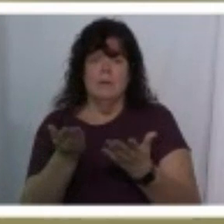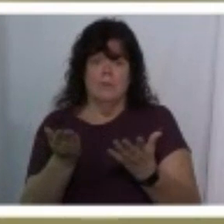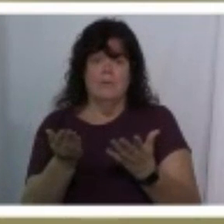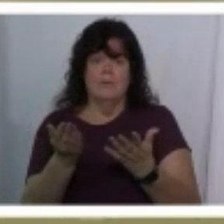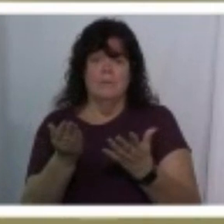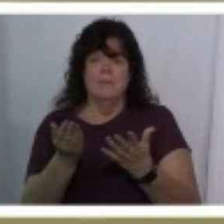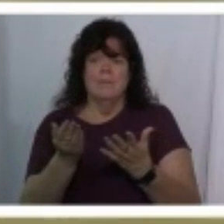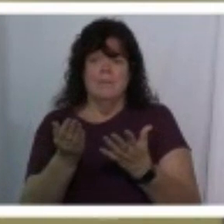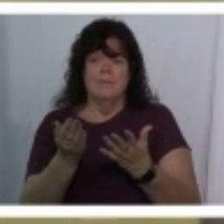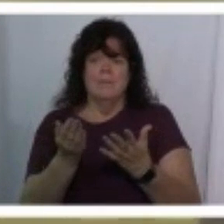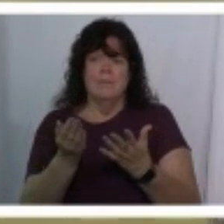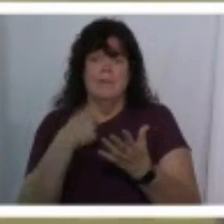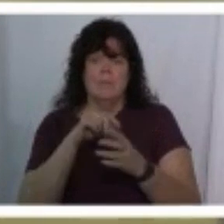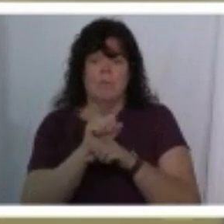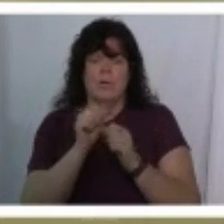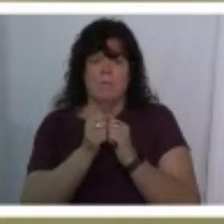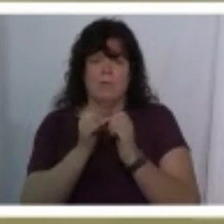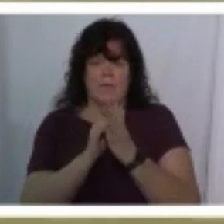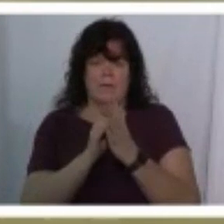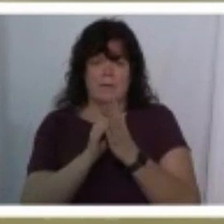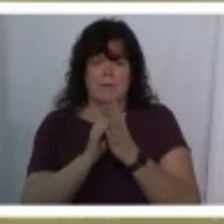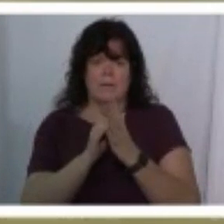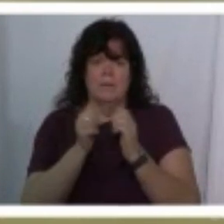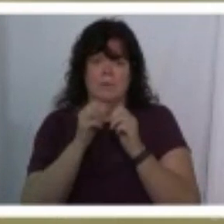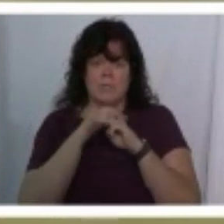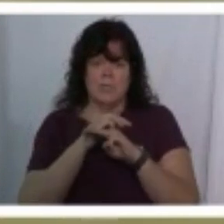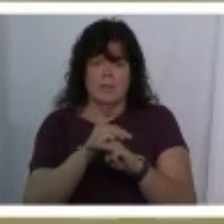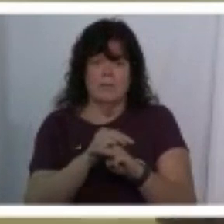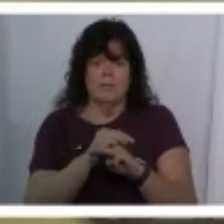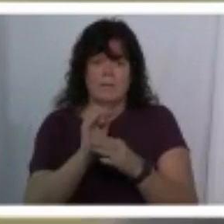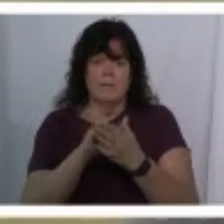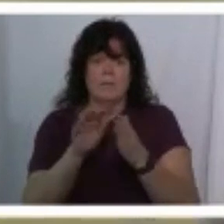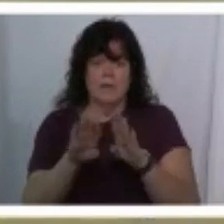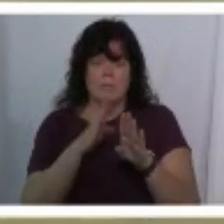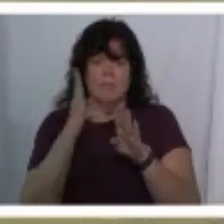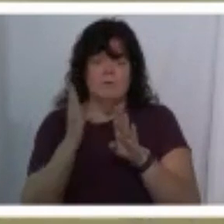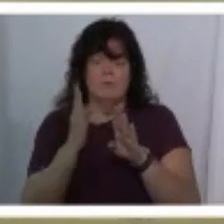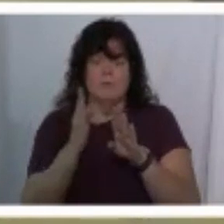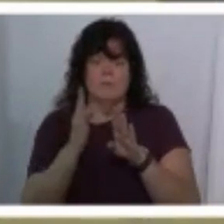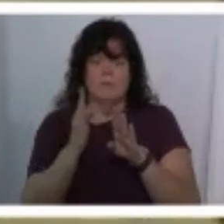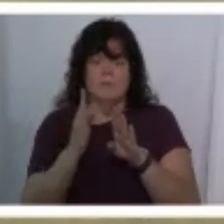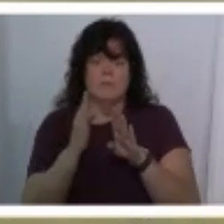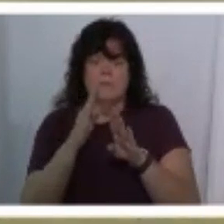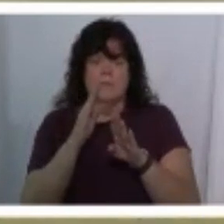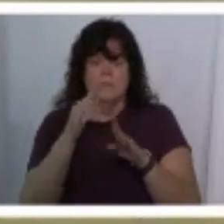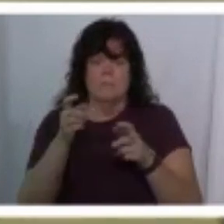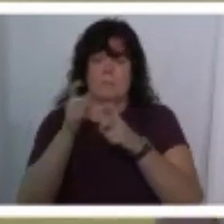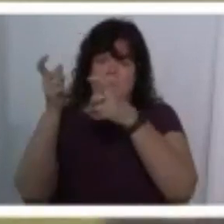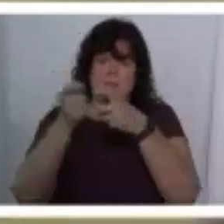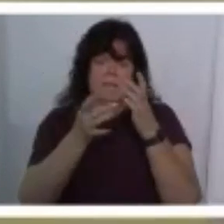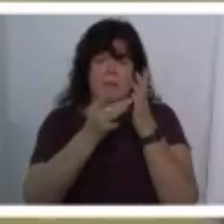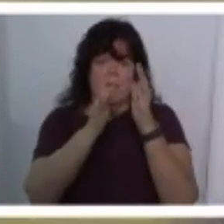needs to be and we're working with it with michelle that opens the door putting things online